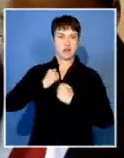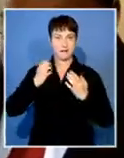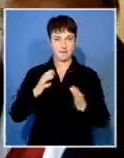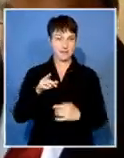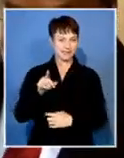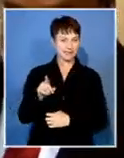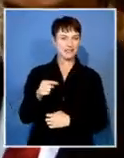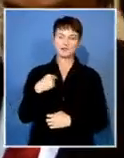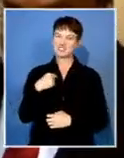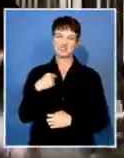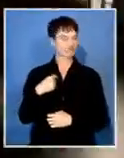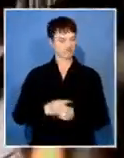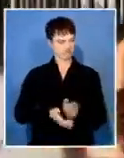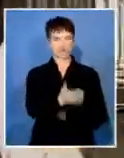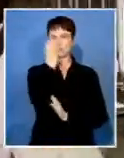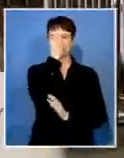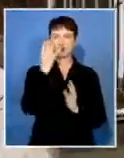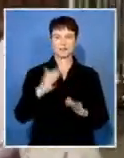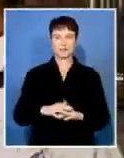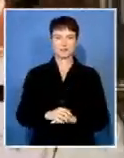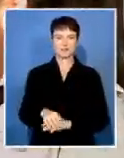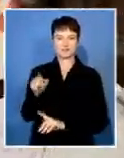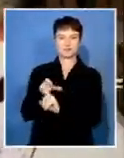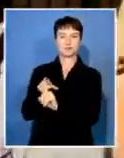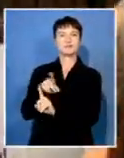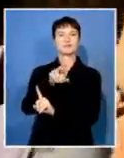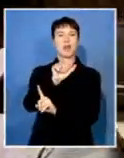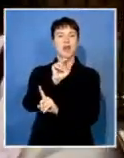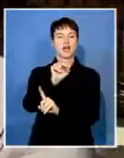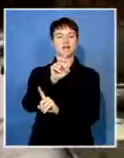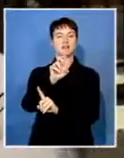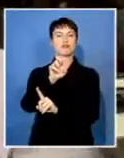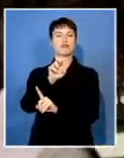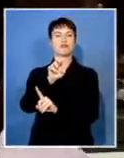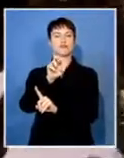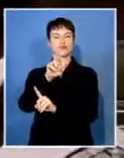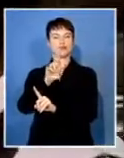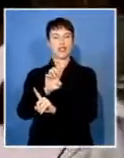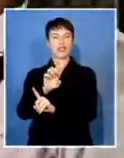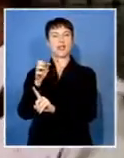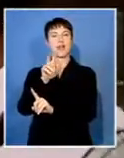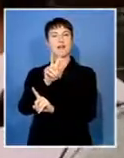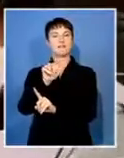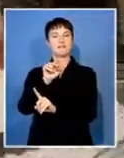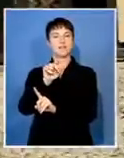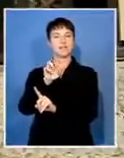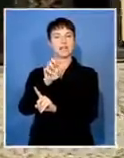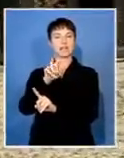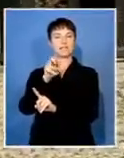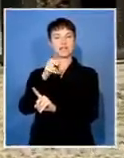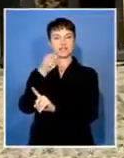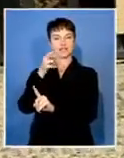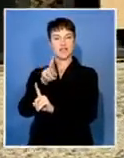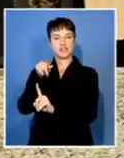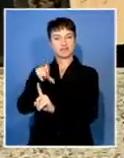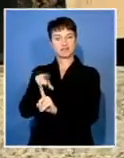So that's why I lay a charge. The accused Andre van der Fente faces charges of assault and criminal injury. We